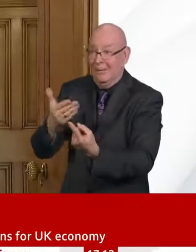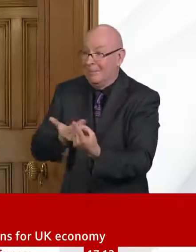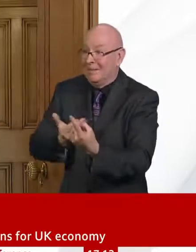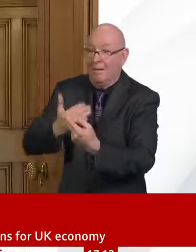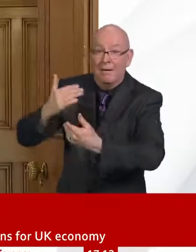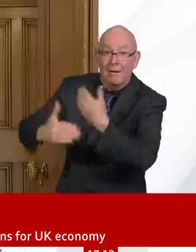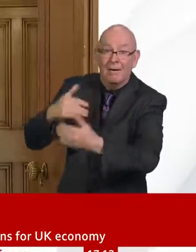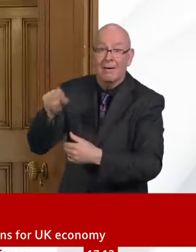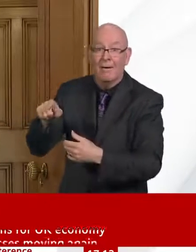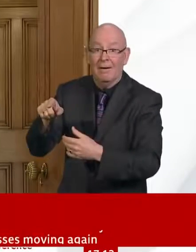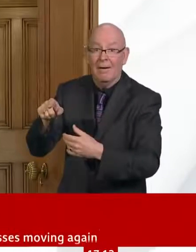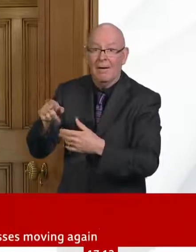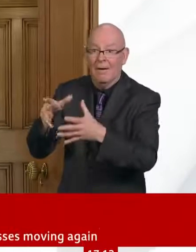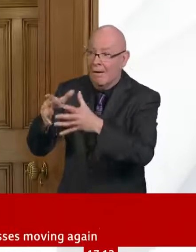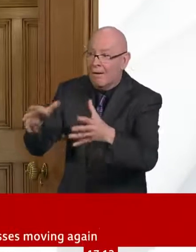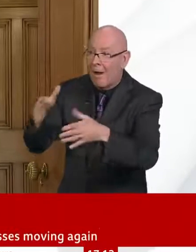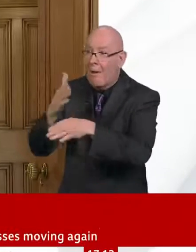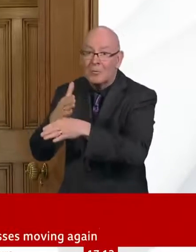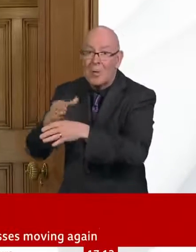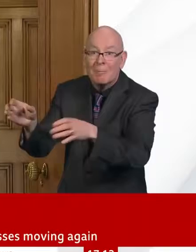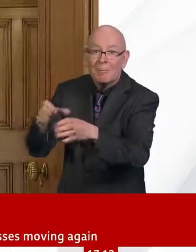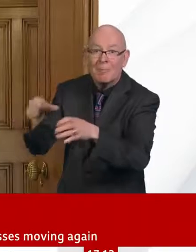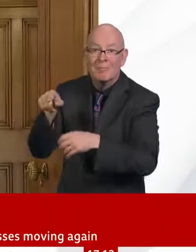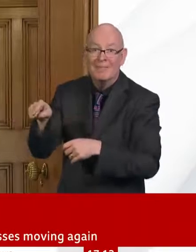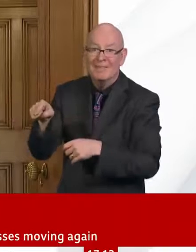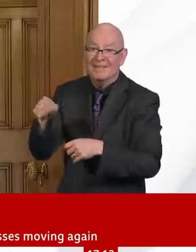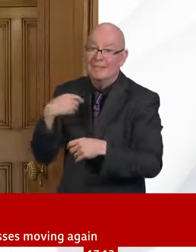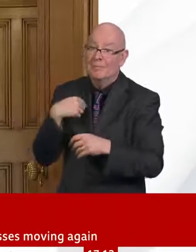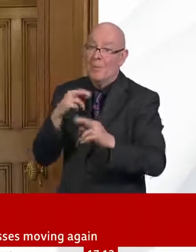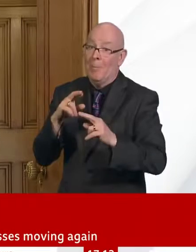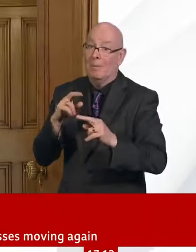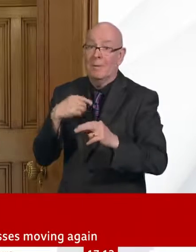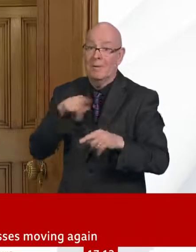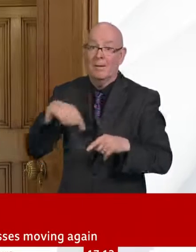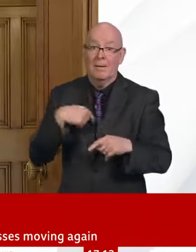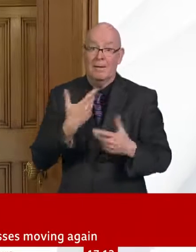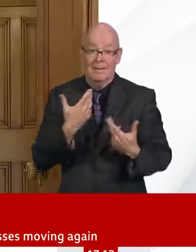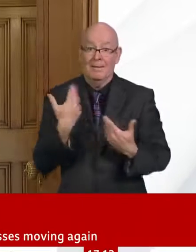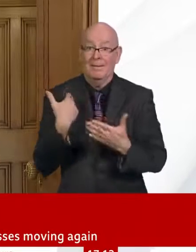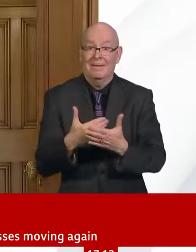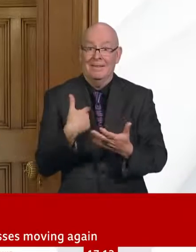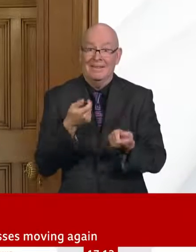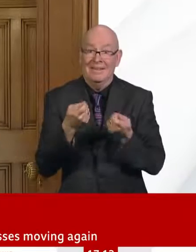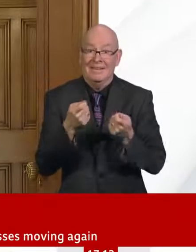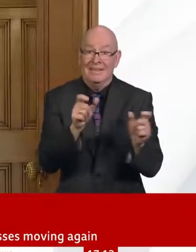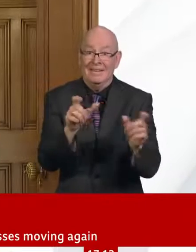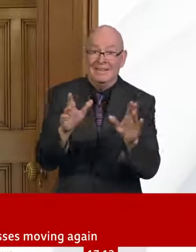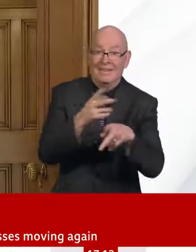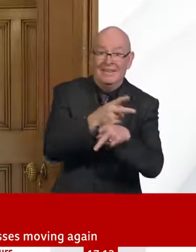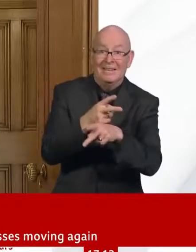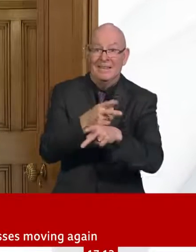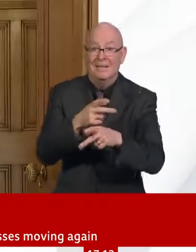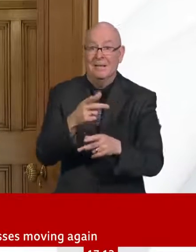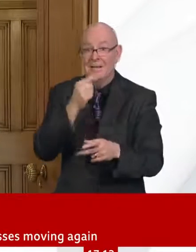you know, there will be a significant increase in borrowing that, you we are we are borrowing a significant amount in order to fund these measures. I think that's absolutely the right